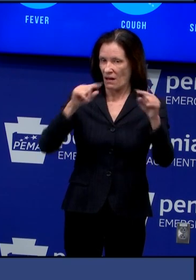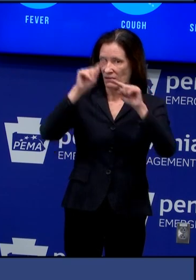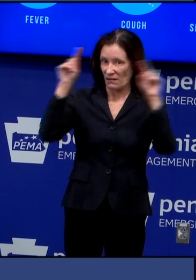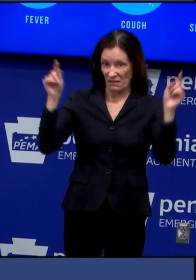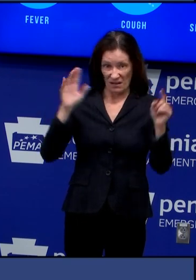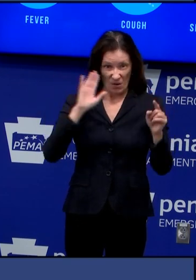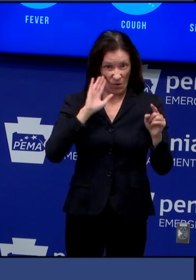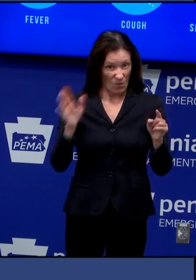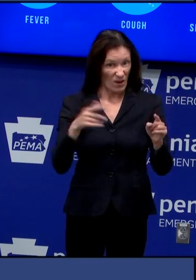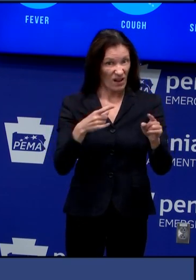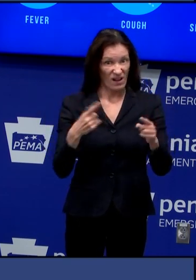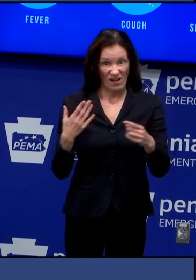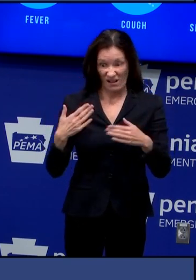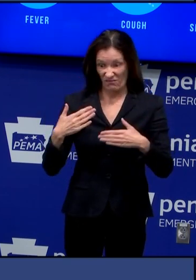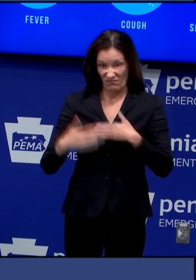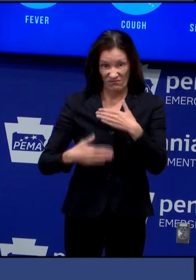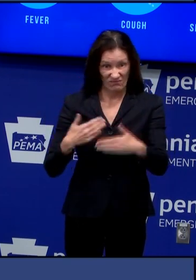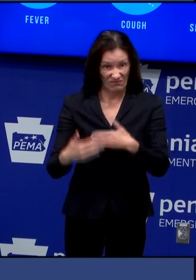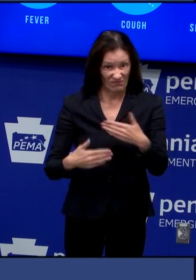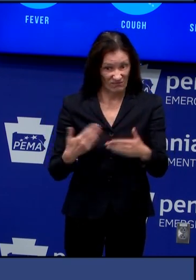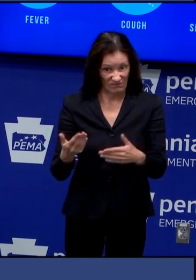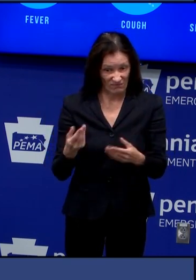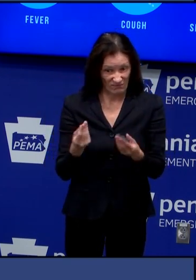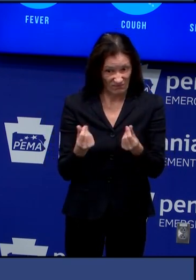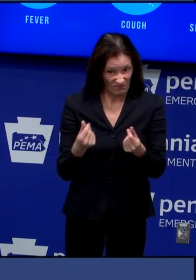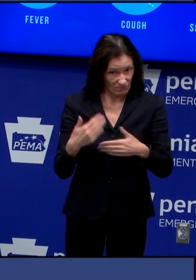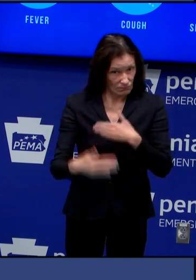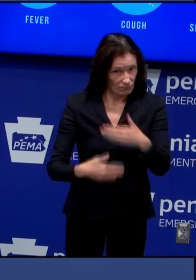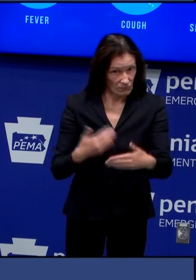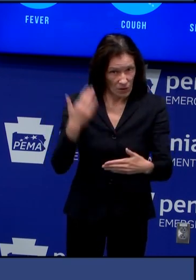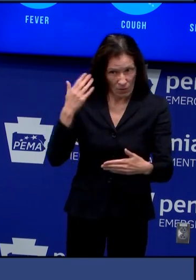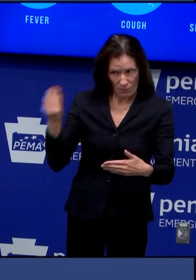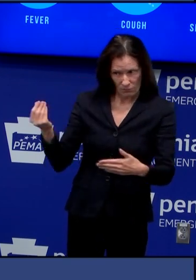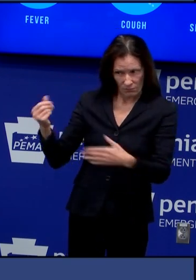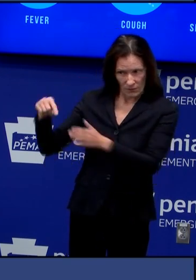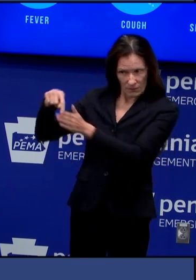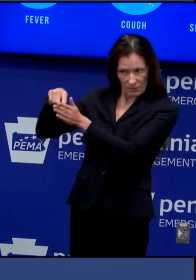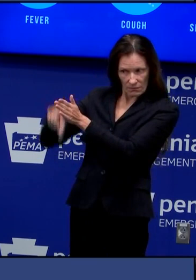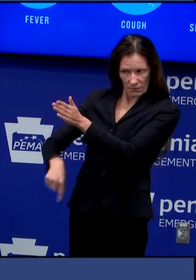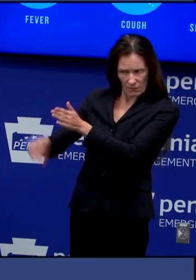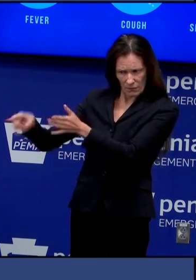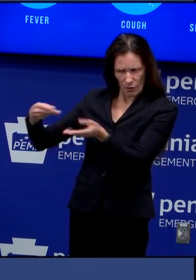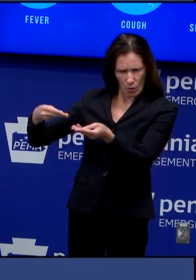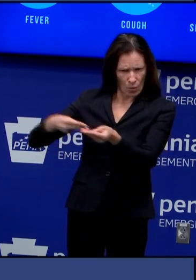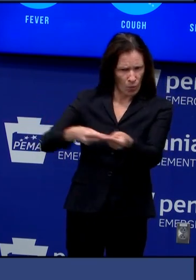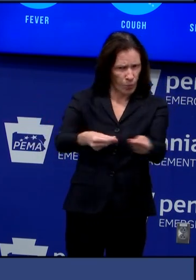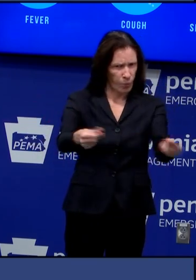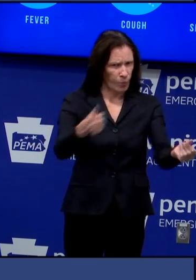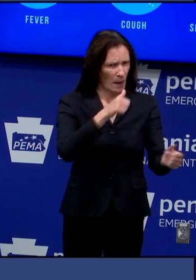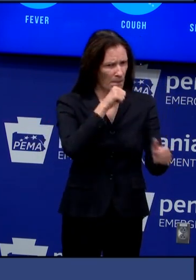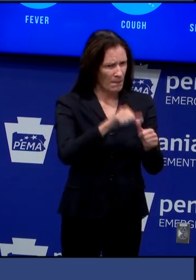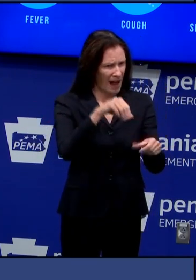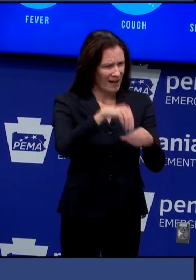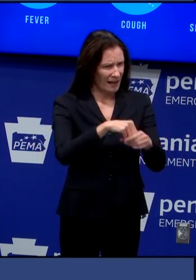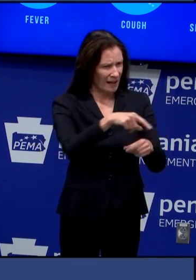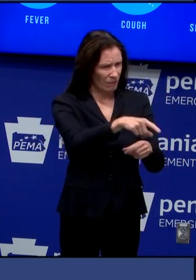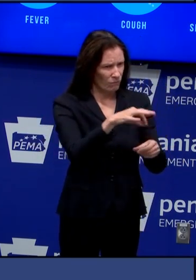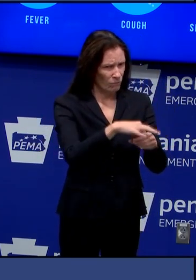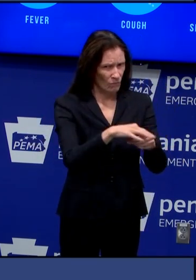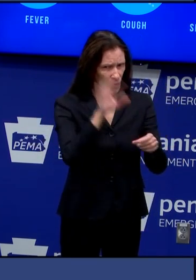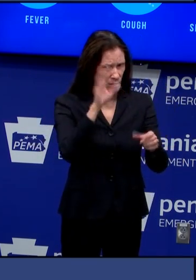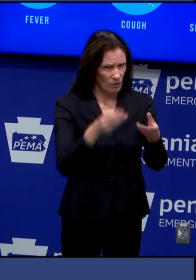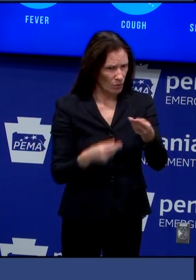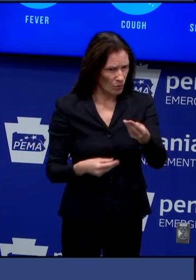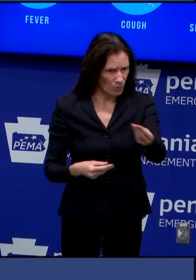and hiring freezes due to coronavirus yeah we do and we we both of us i'll let the secretary weigh in too